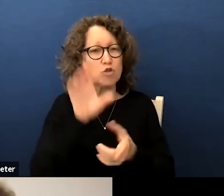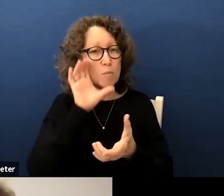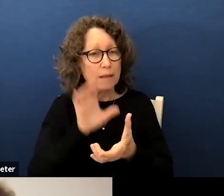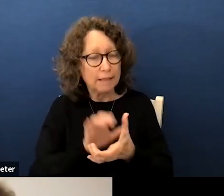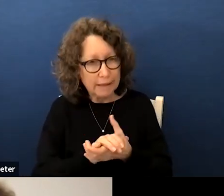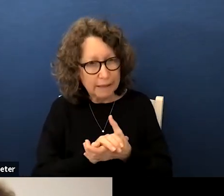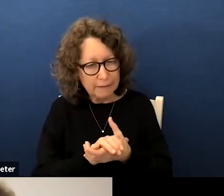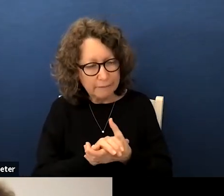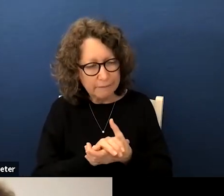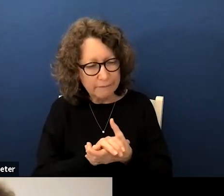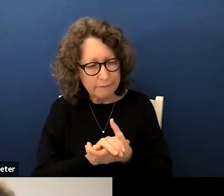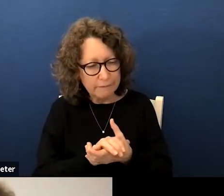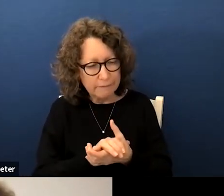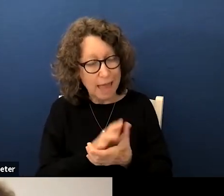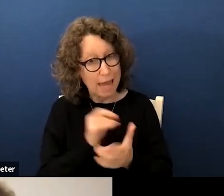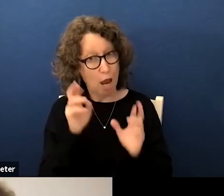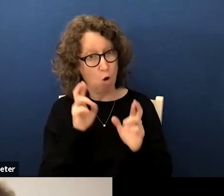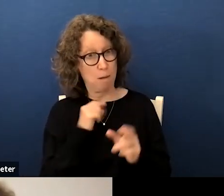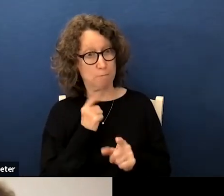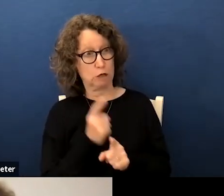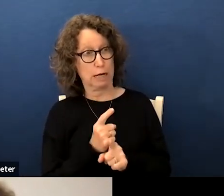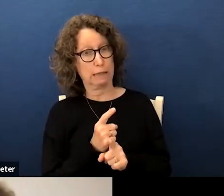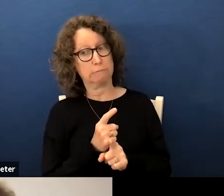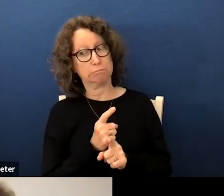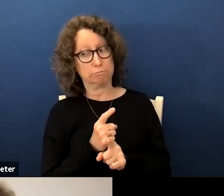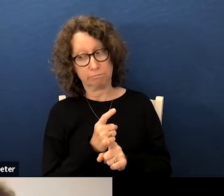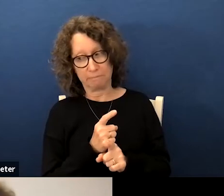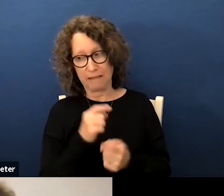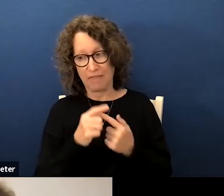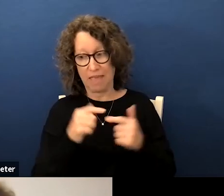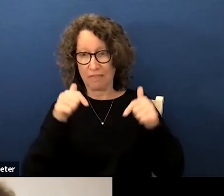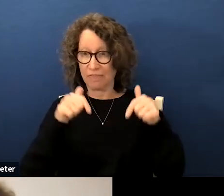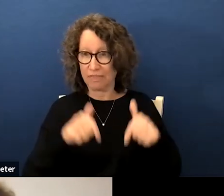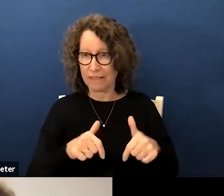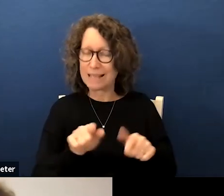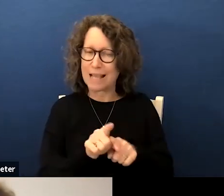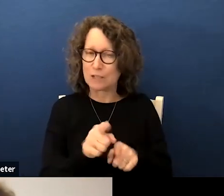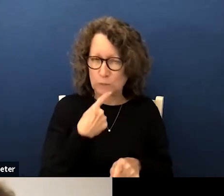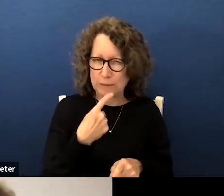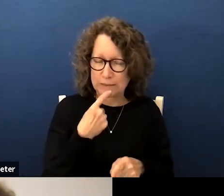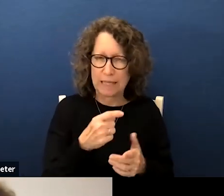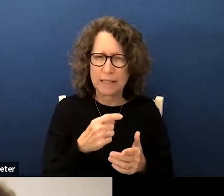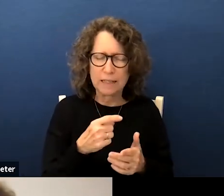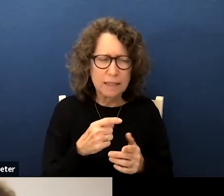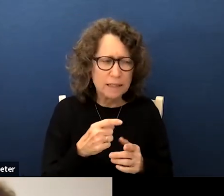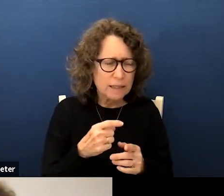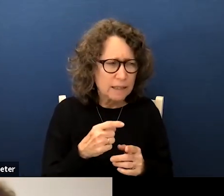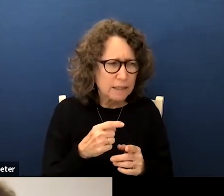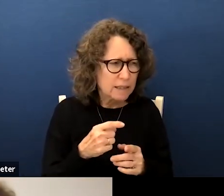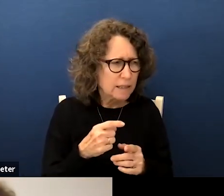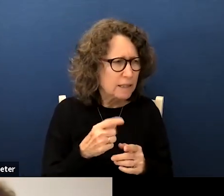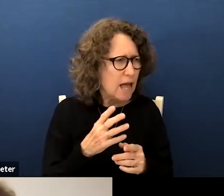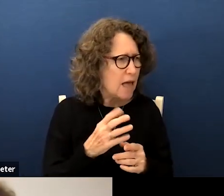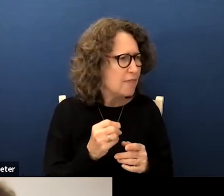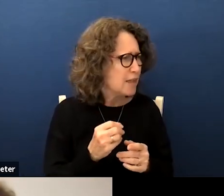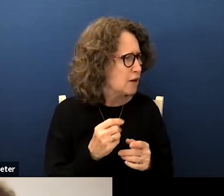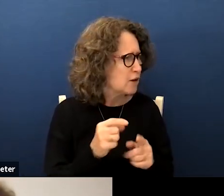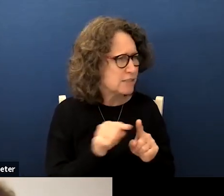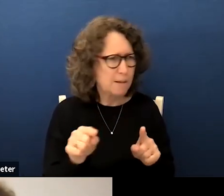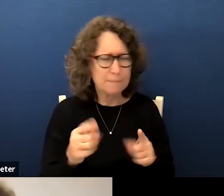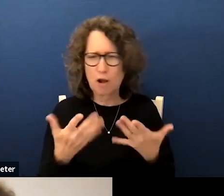and i hope i'm right that this like you said there's work that's already taking place